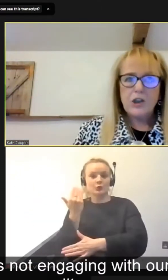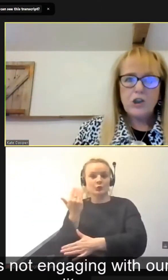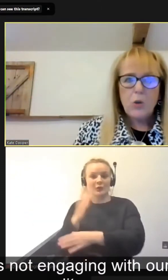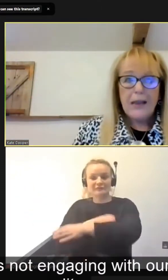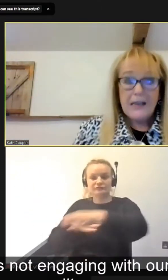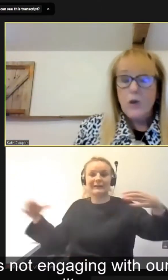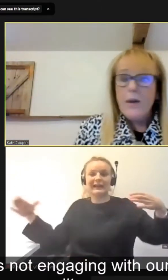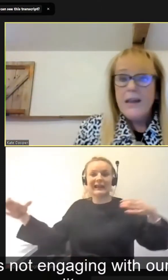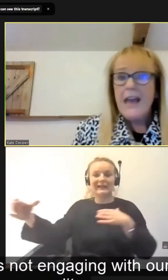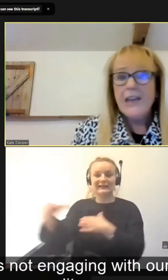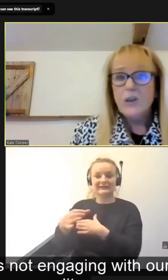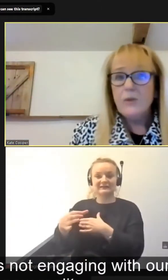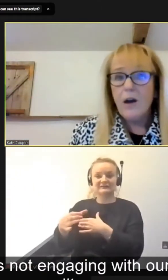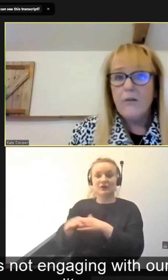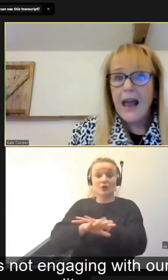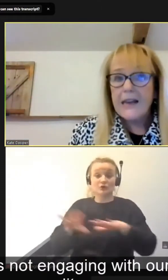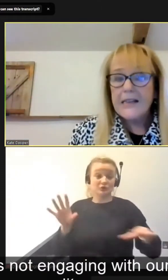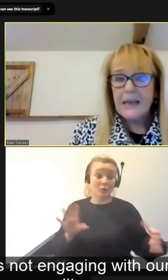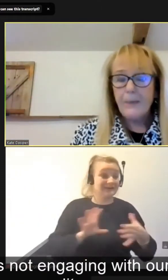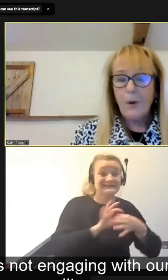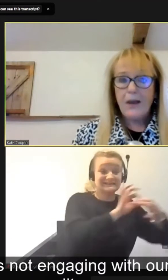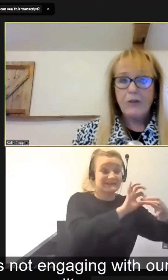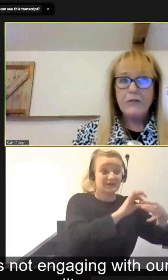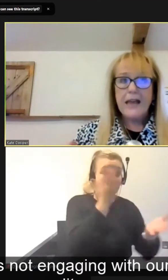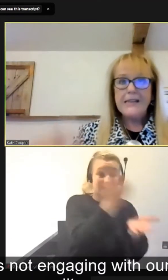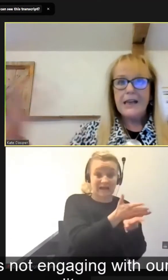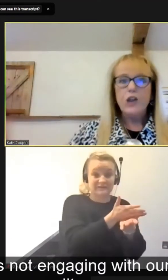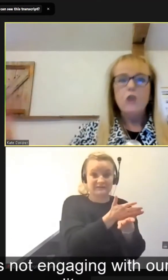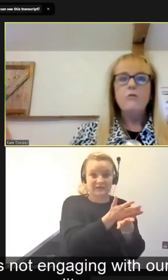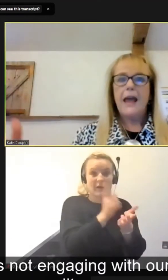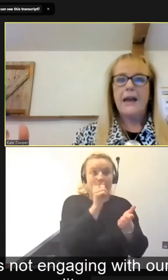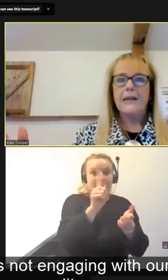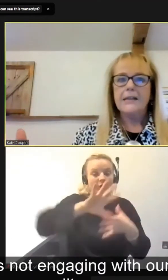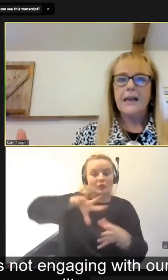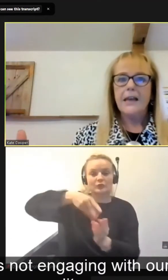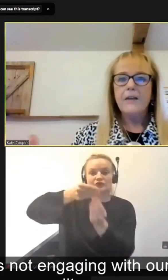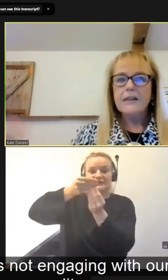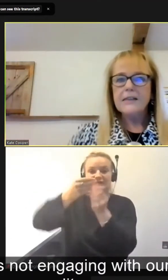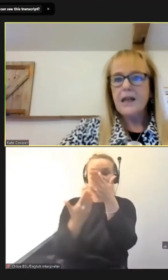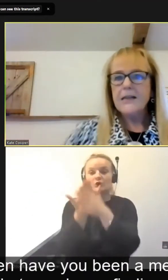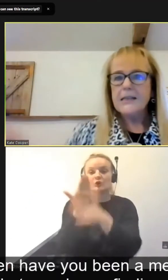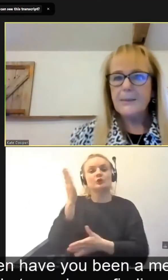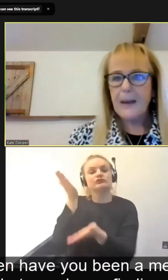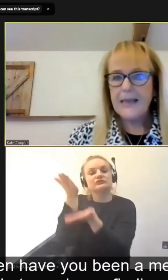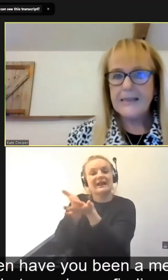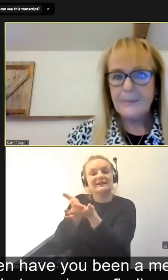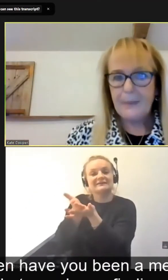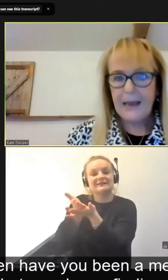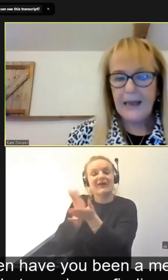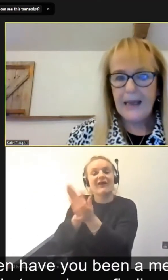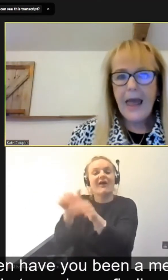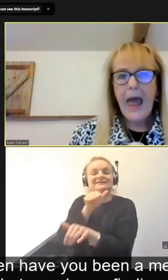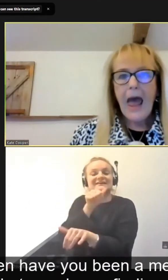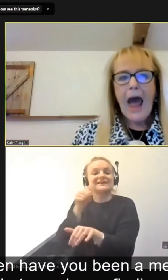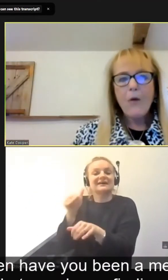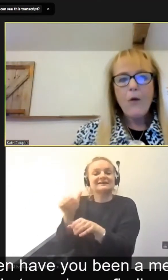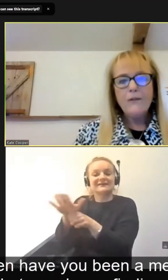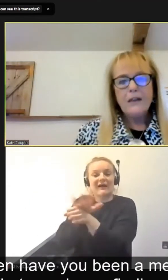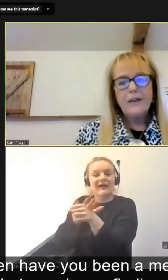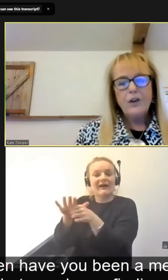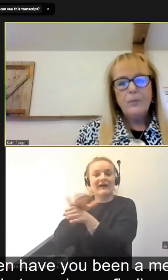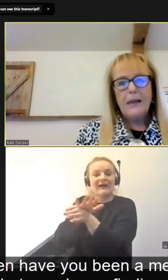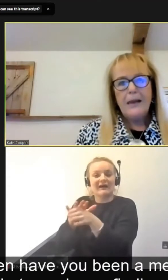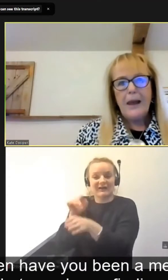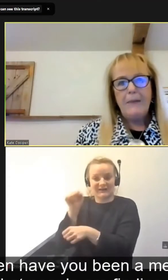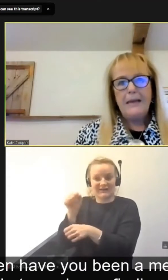trying to do is not engaging with our reality, but we're creating a new reality, that's a nicer place to be. How